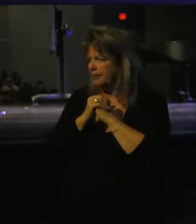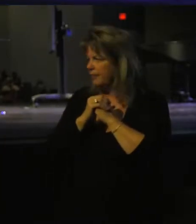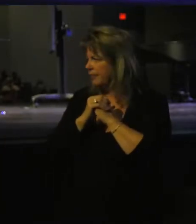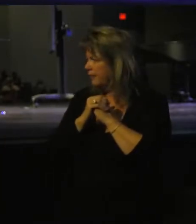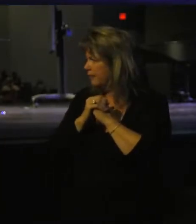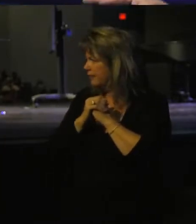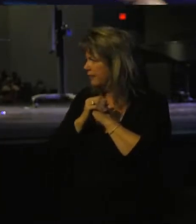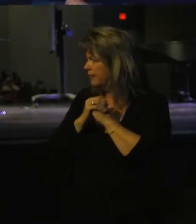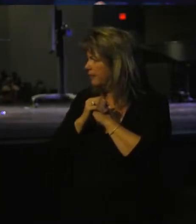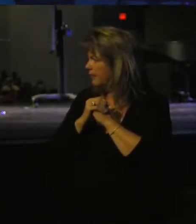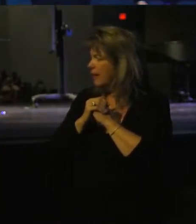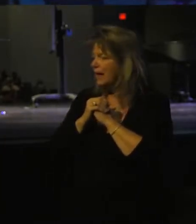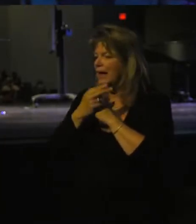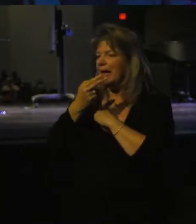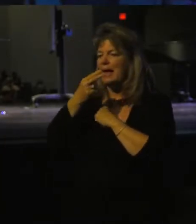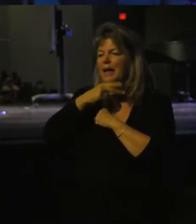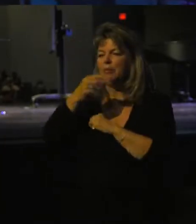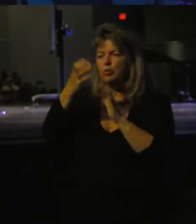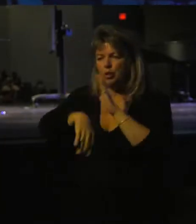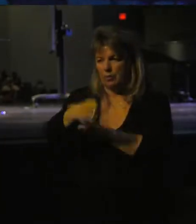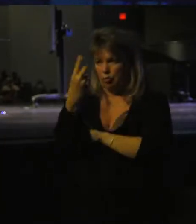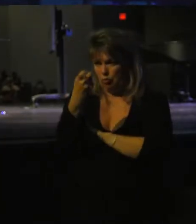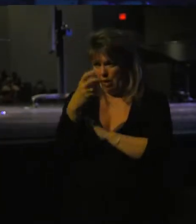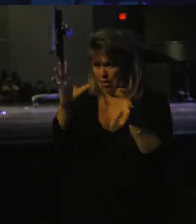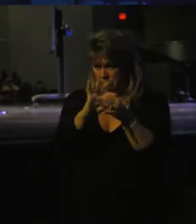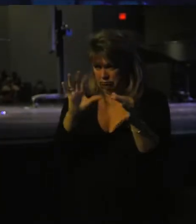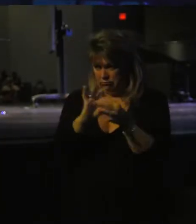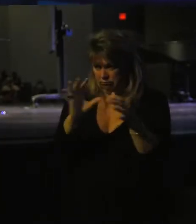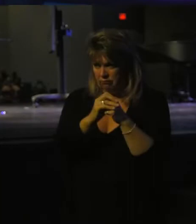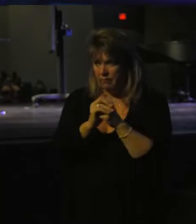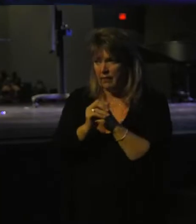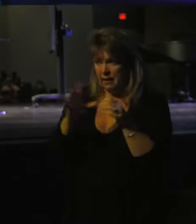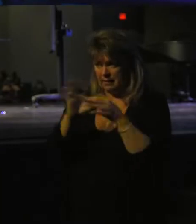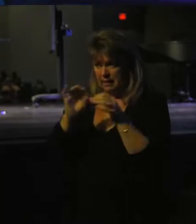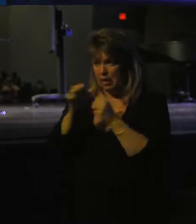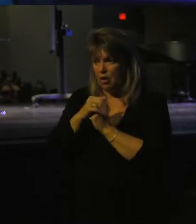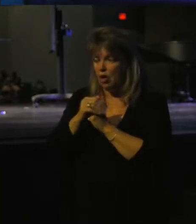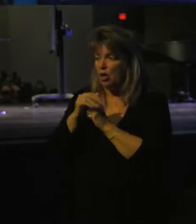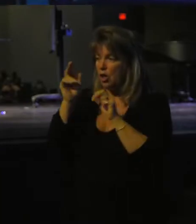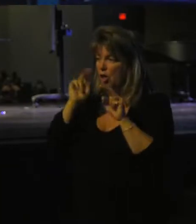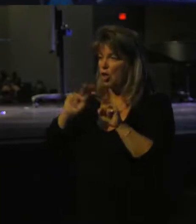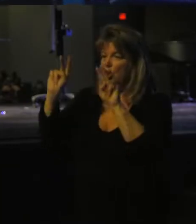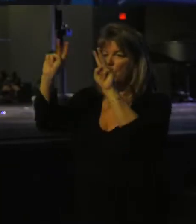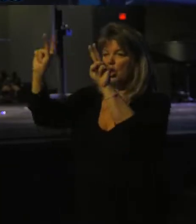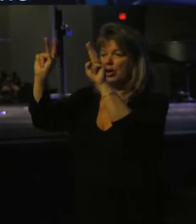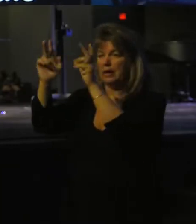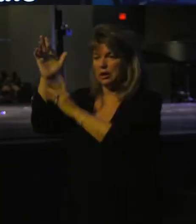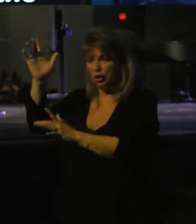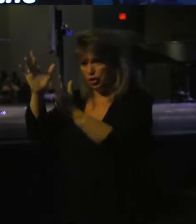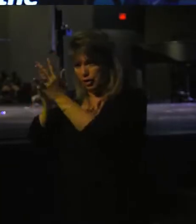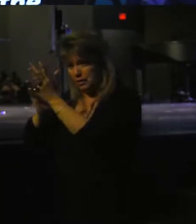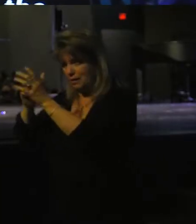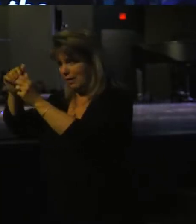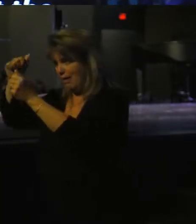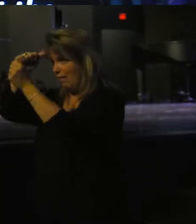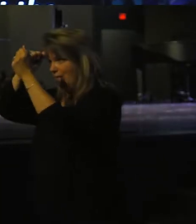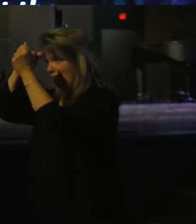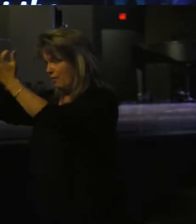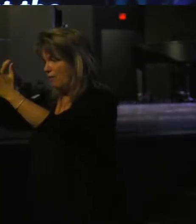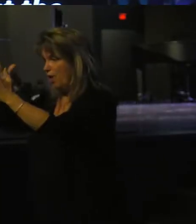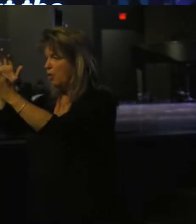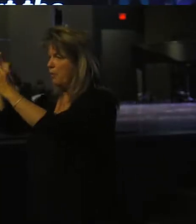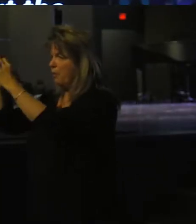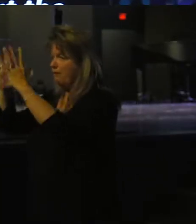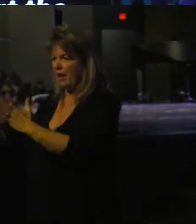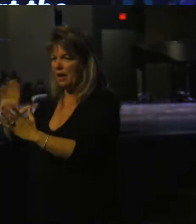It talks about this in Hebrews chapter 12. This is what it says. says, looking to Jesus, the Father and Perfecter of our